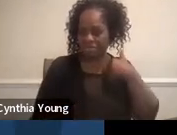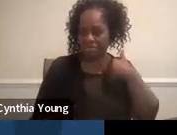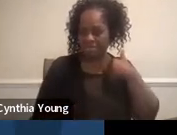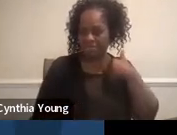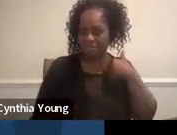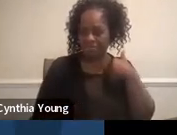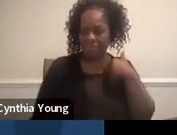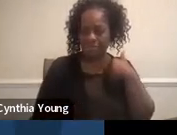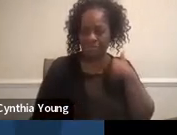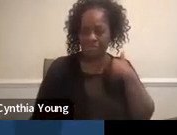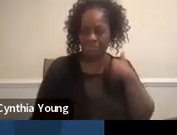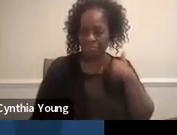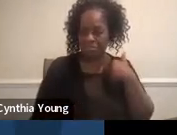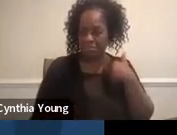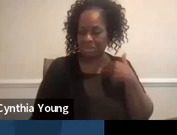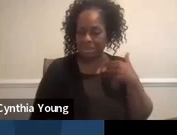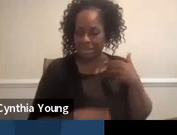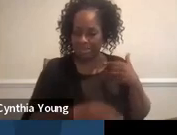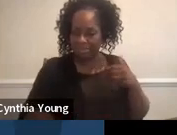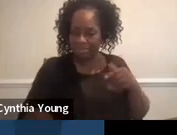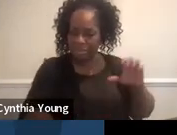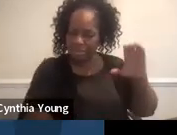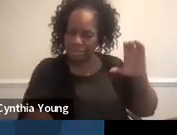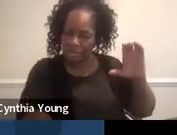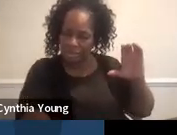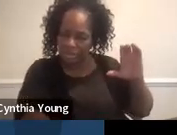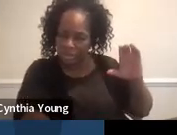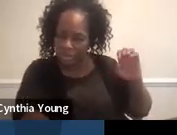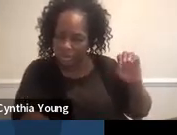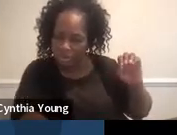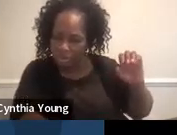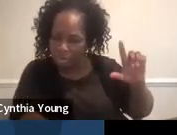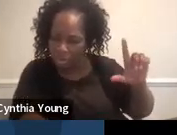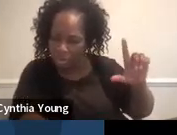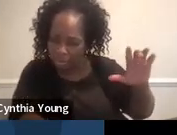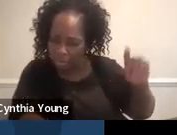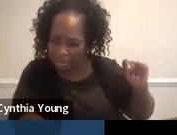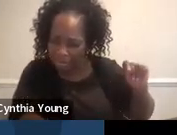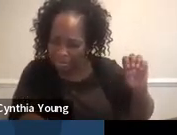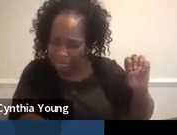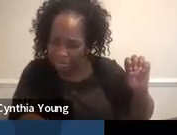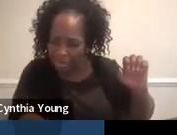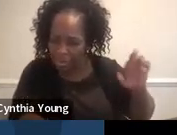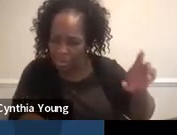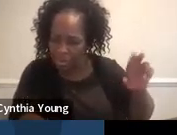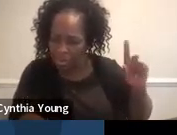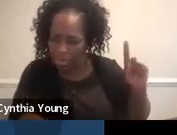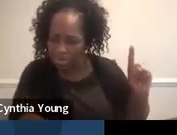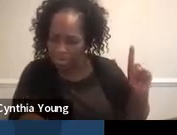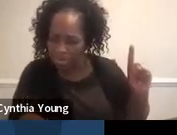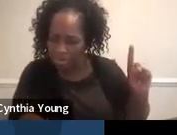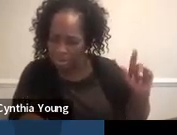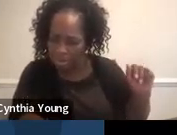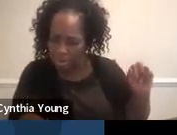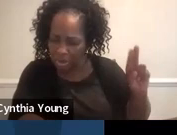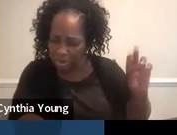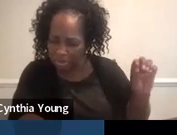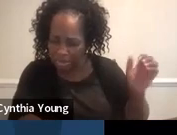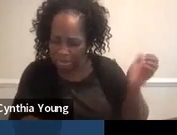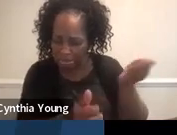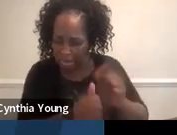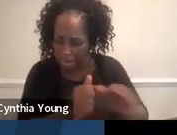Leora or Colette have anything or Carly have anything that I forgot, which, you know,